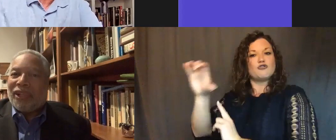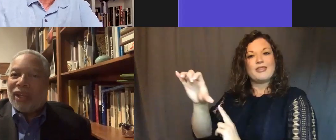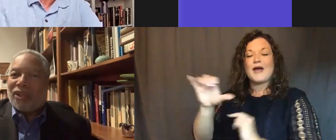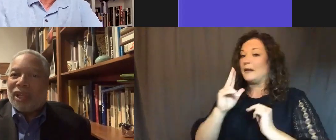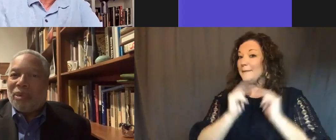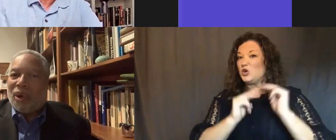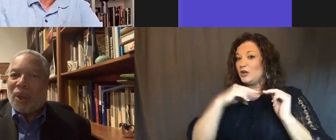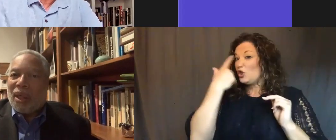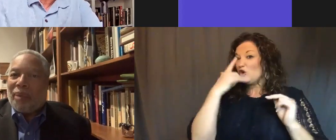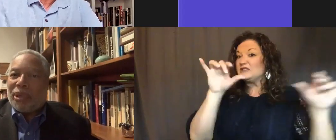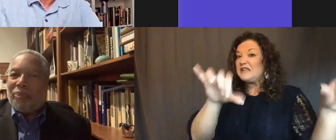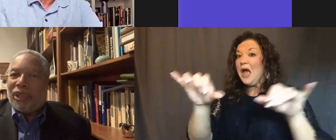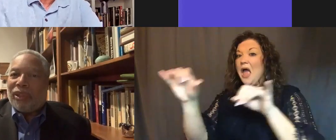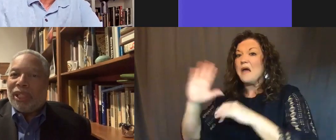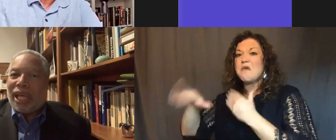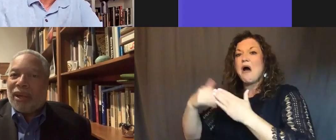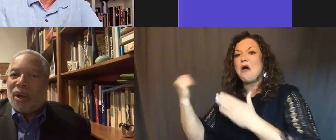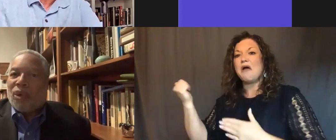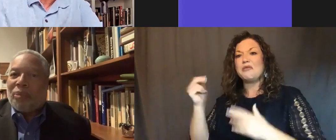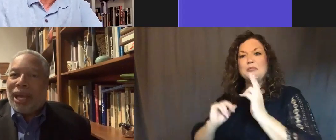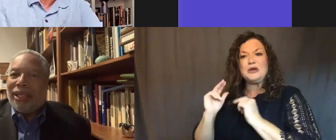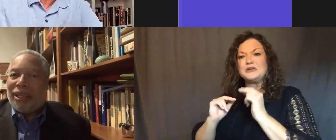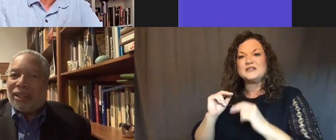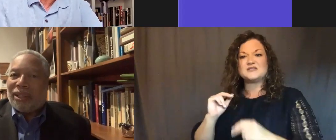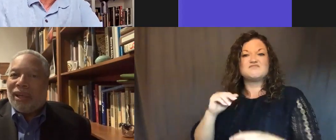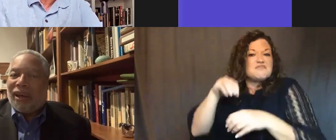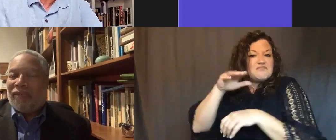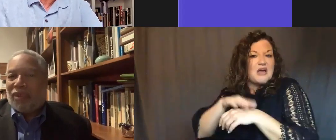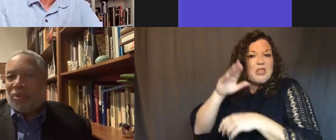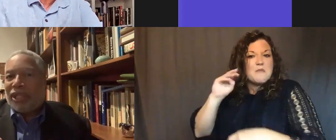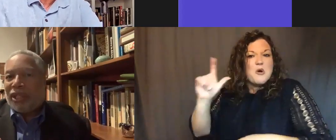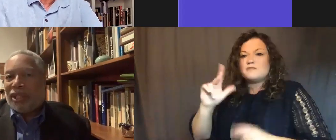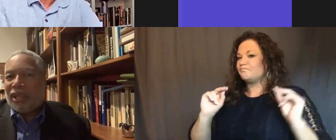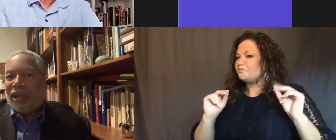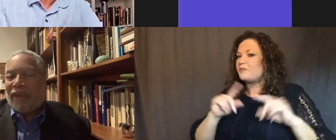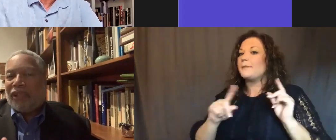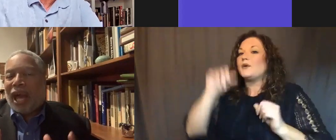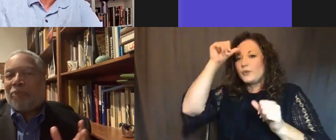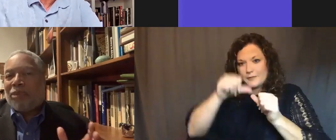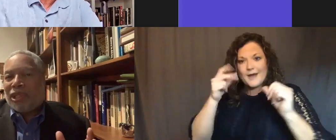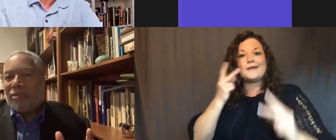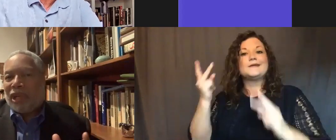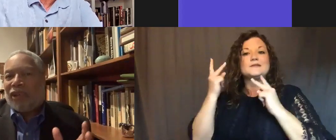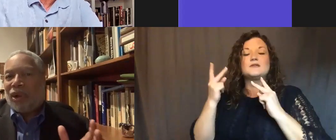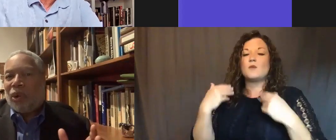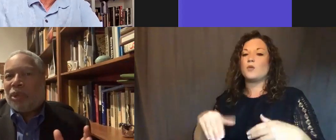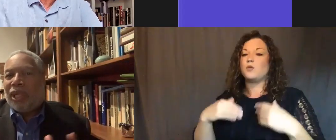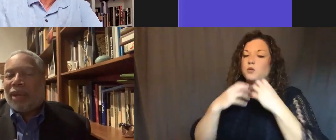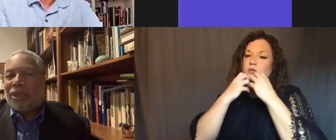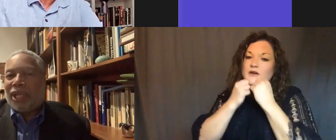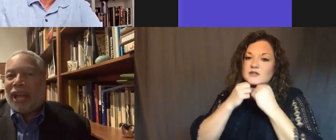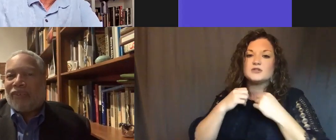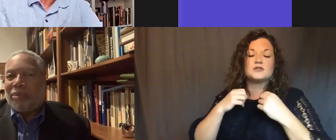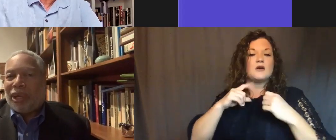like everything else on the wall, but a building that reminded us of the richness, of the optimism, of the hope